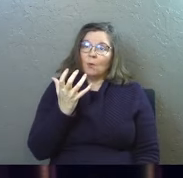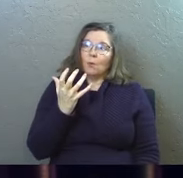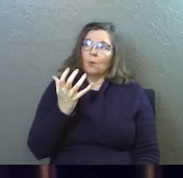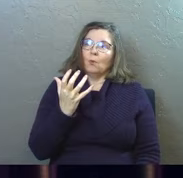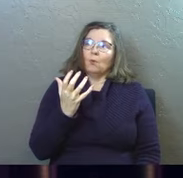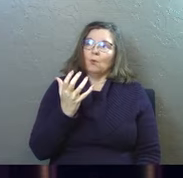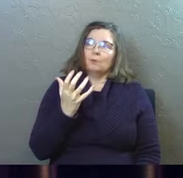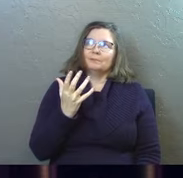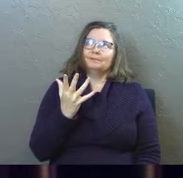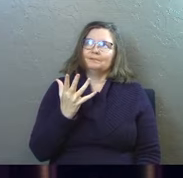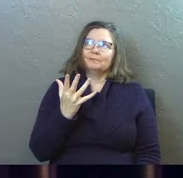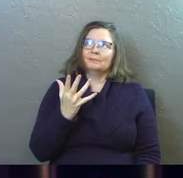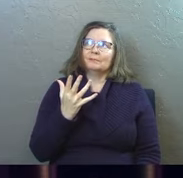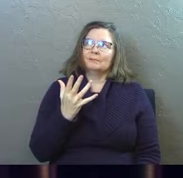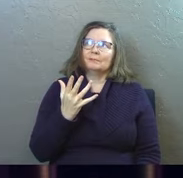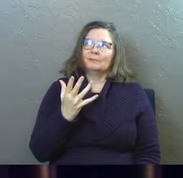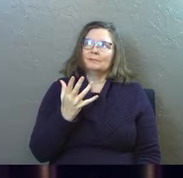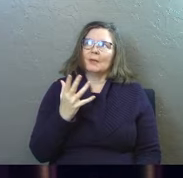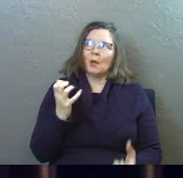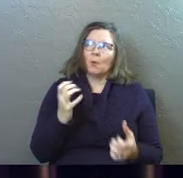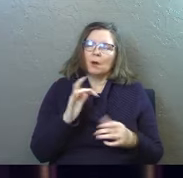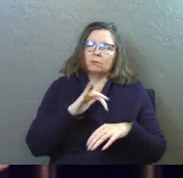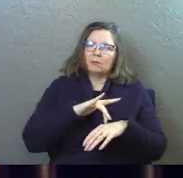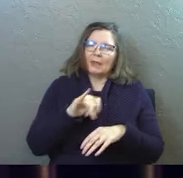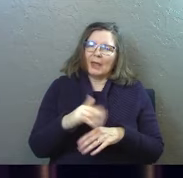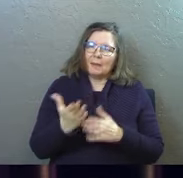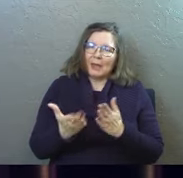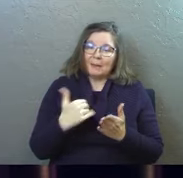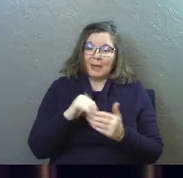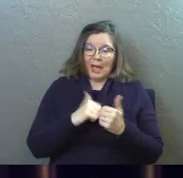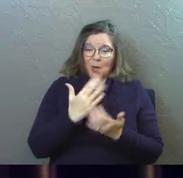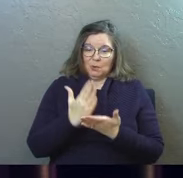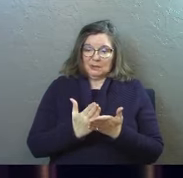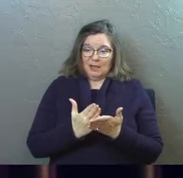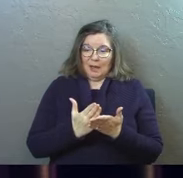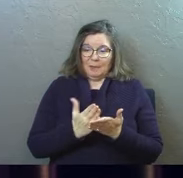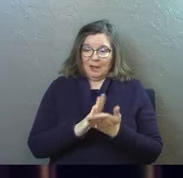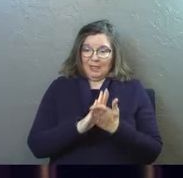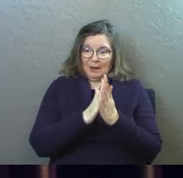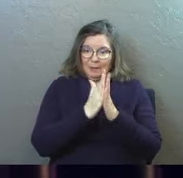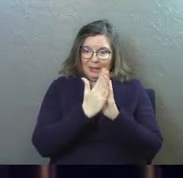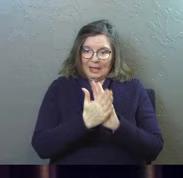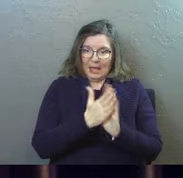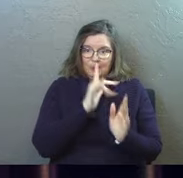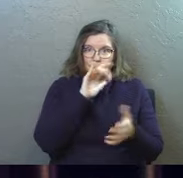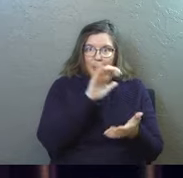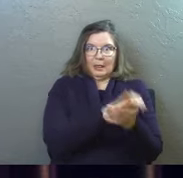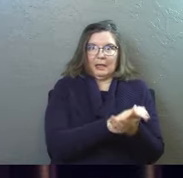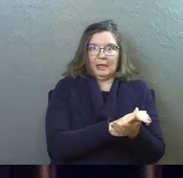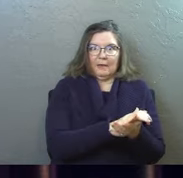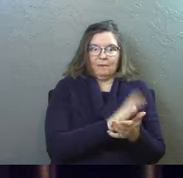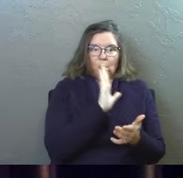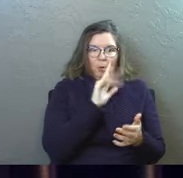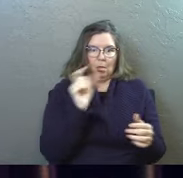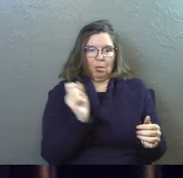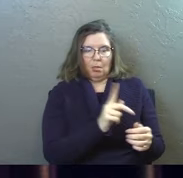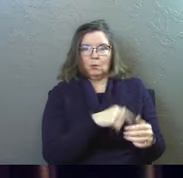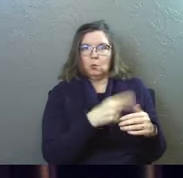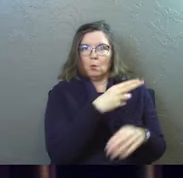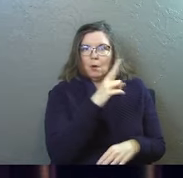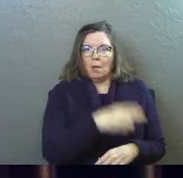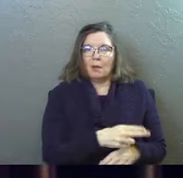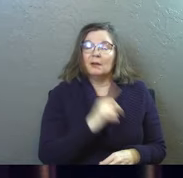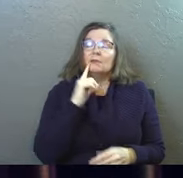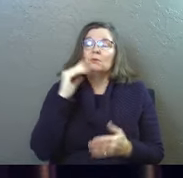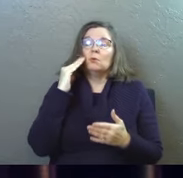to I guess just pull back the veil a little bit on maybe how some of that stuff had happened and again if you know the story of Judas you can